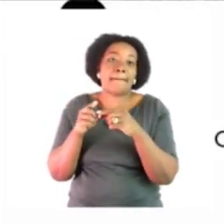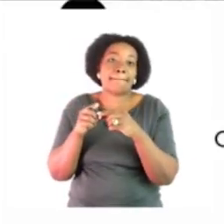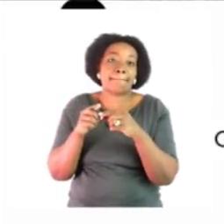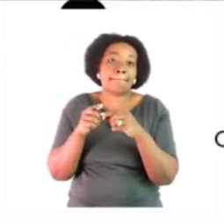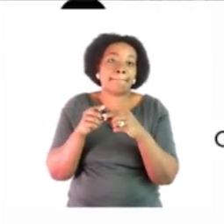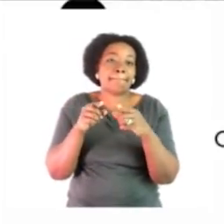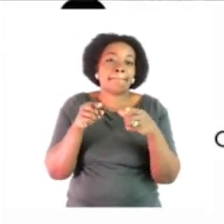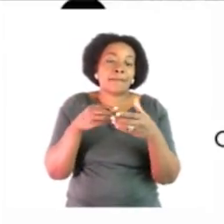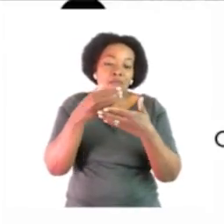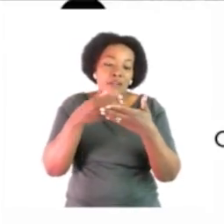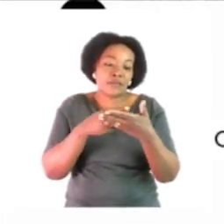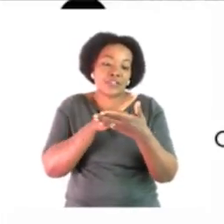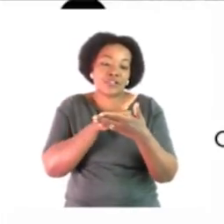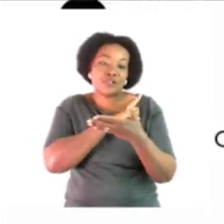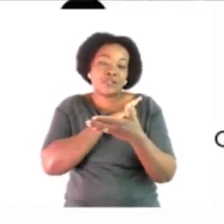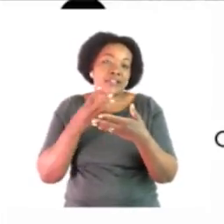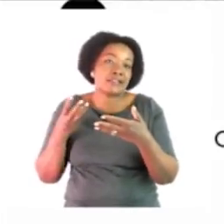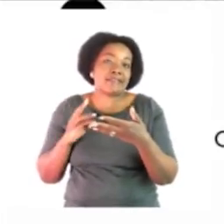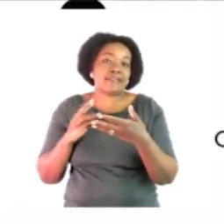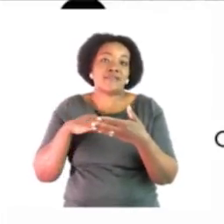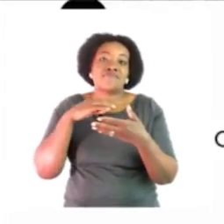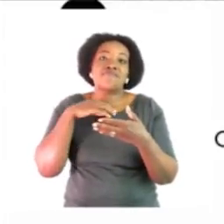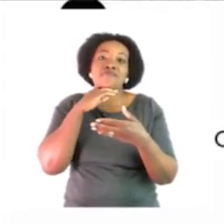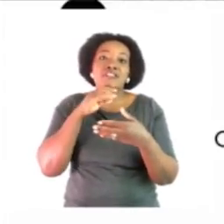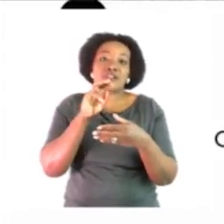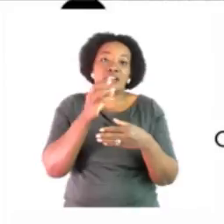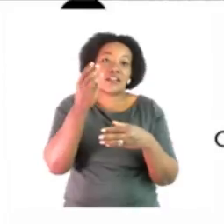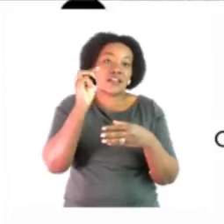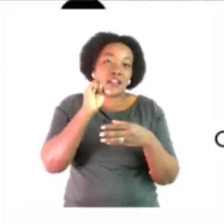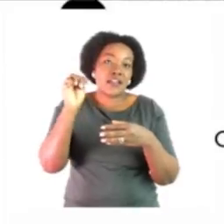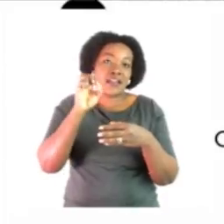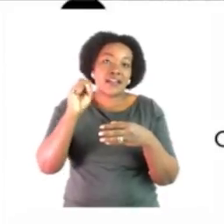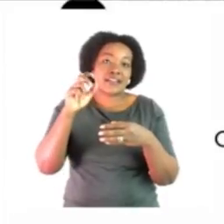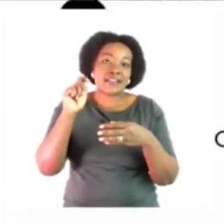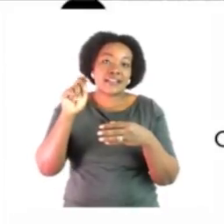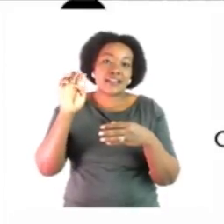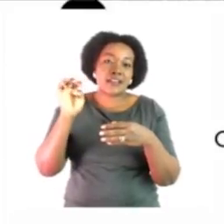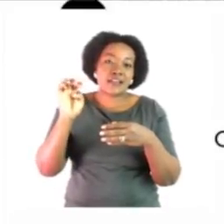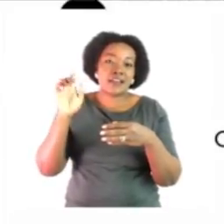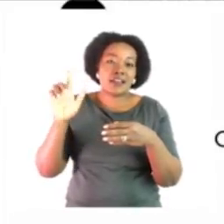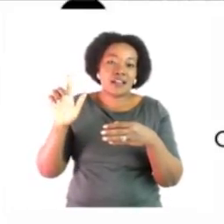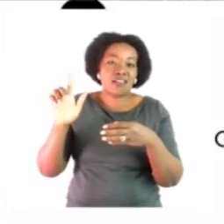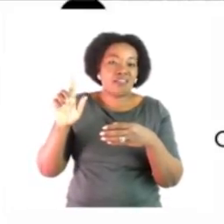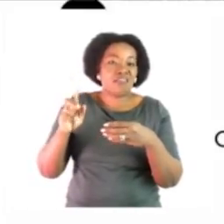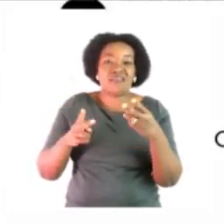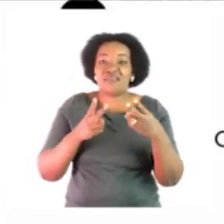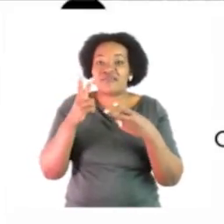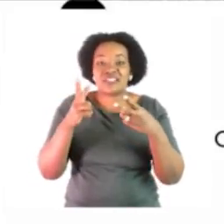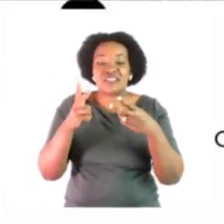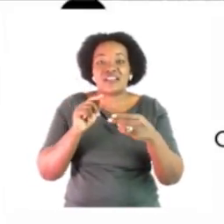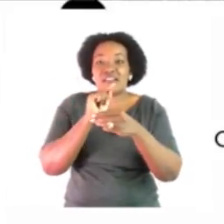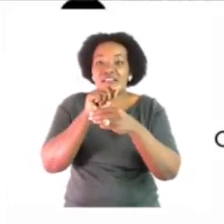on to page 26 reading comprehension read the following text and circle the correct answer